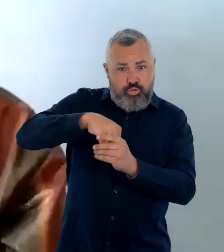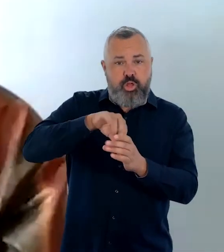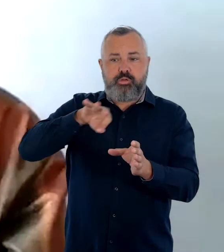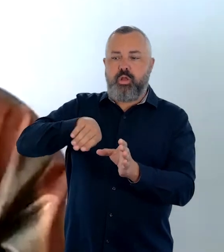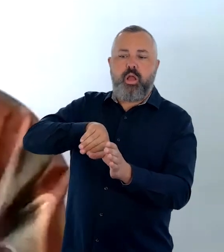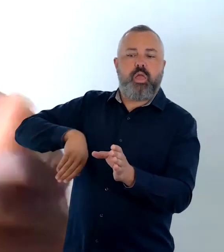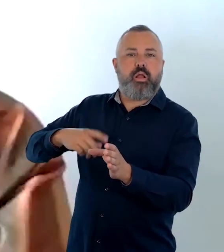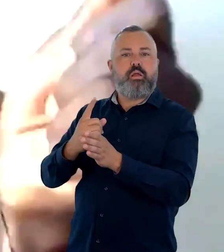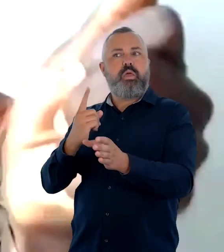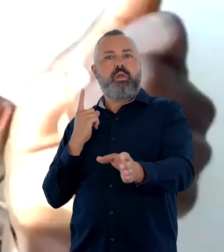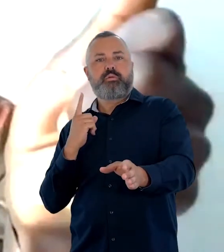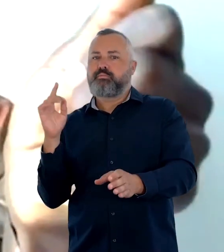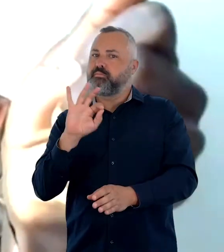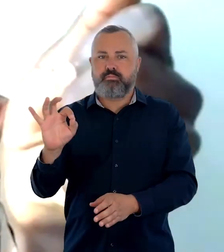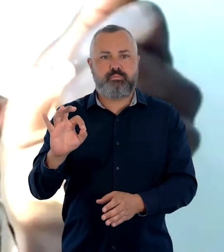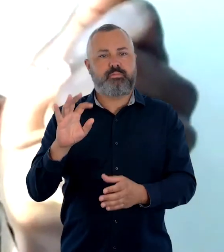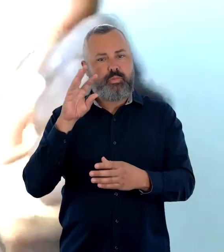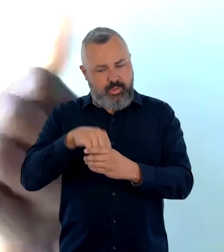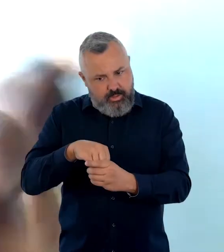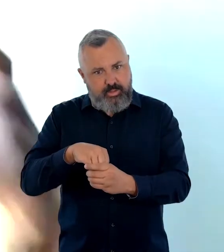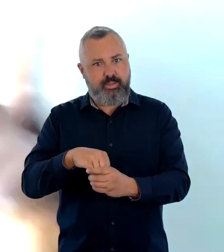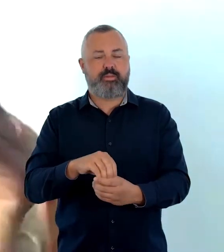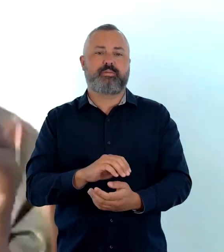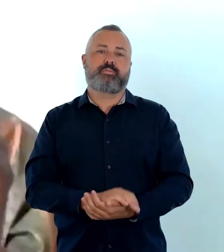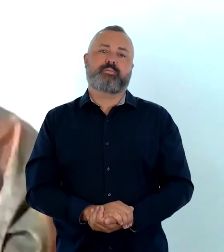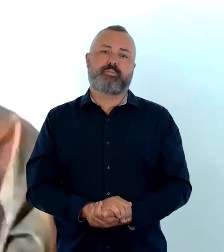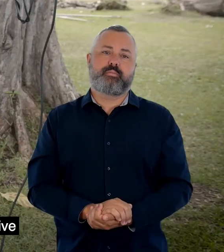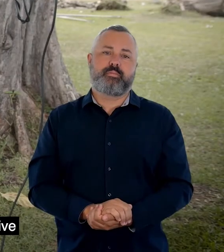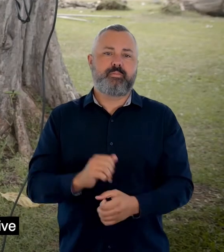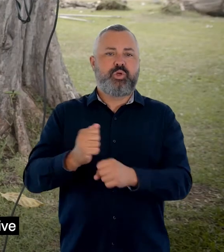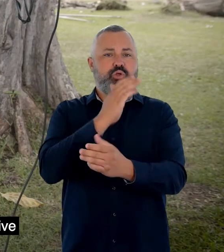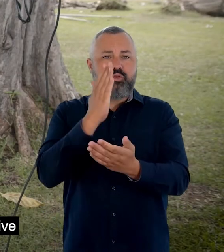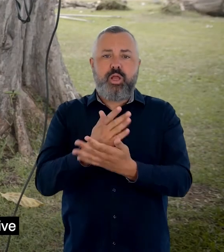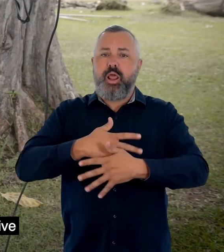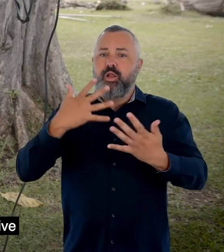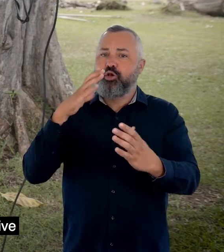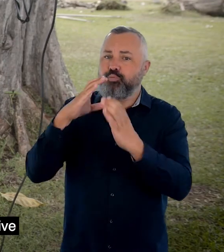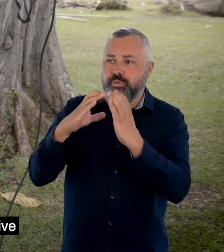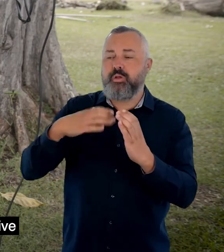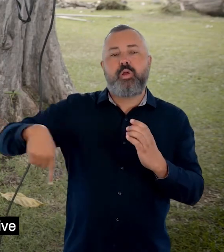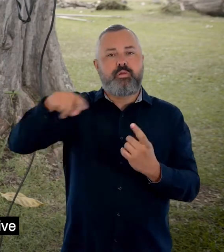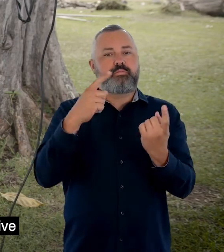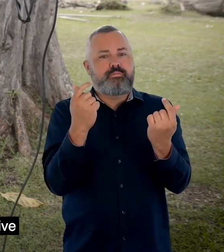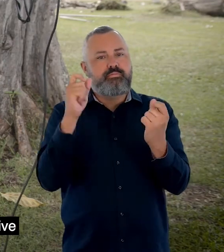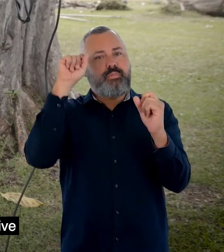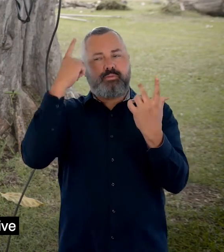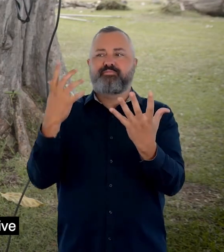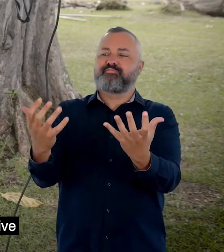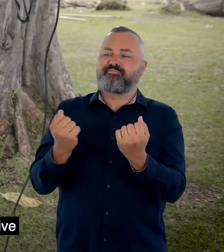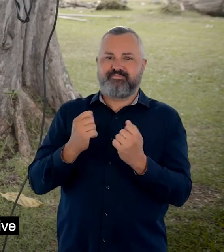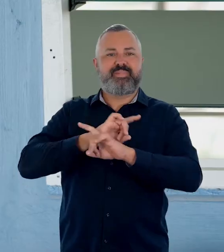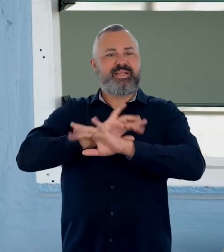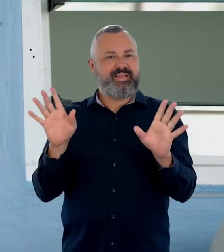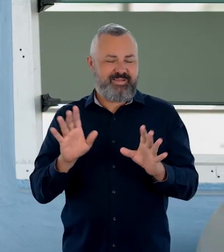Leaving no one behind. That is the goal. We need to make sure that communication is inclusive